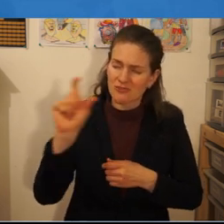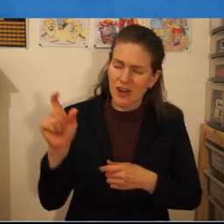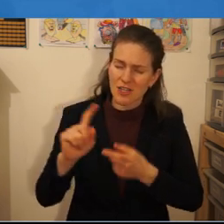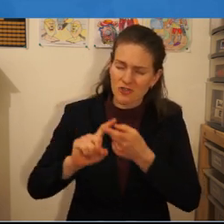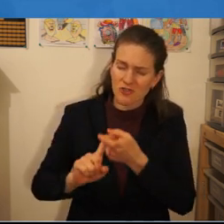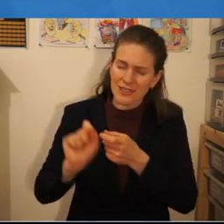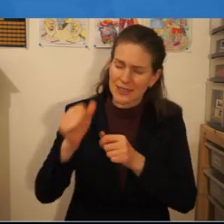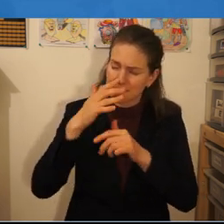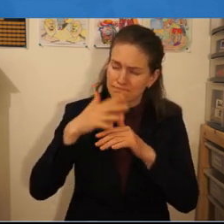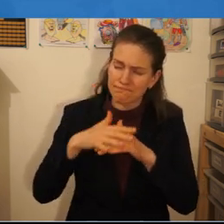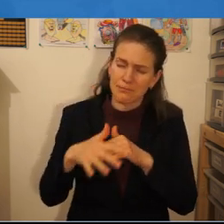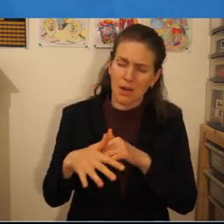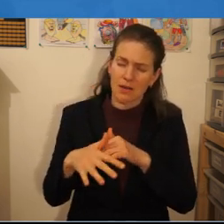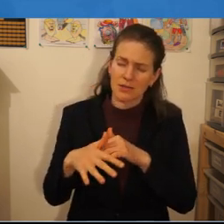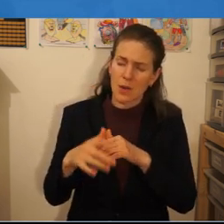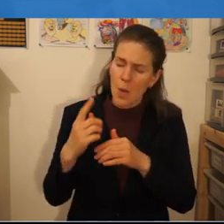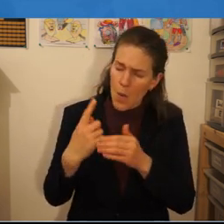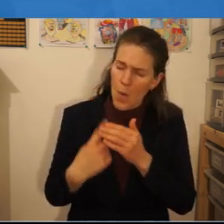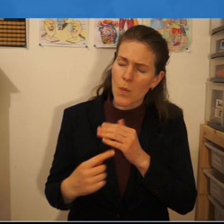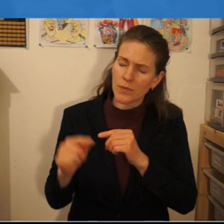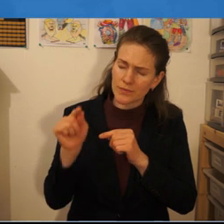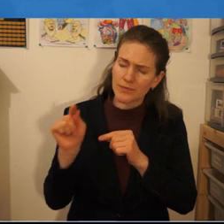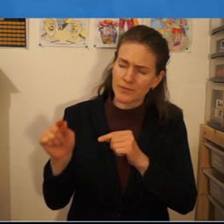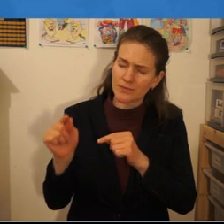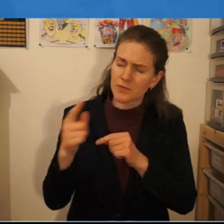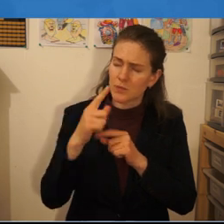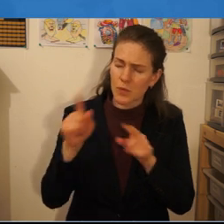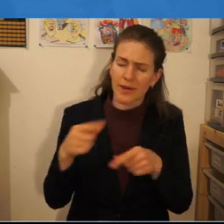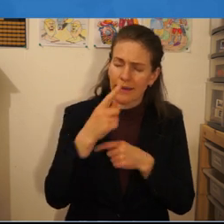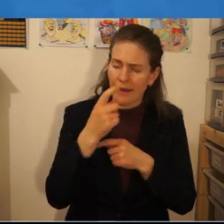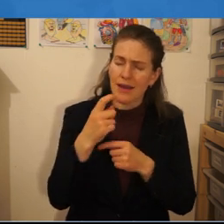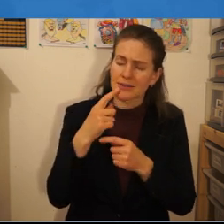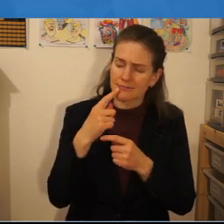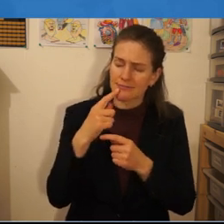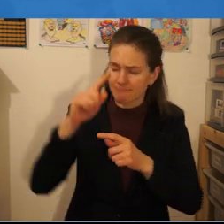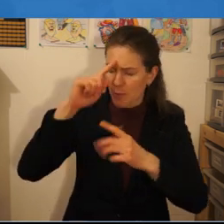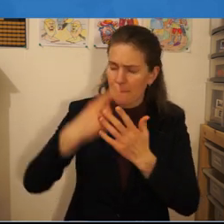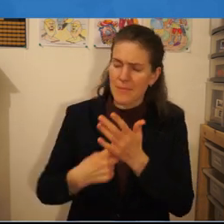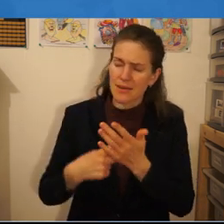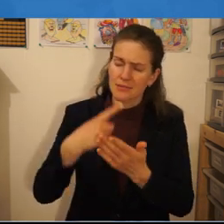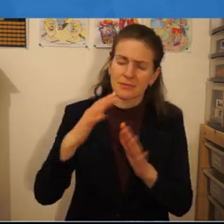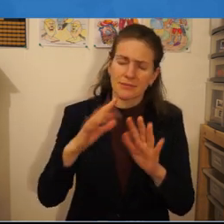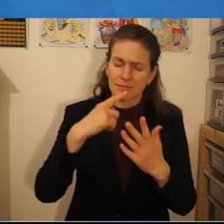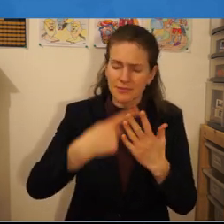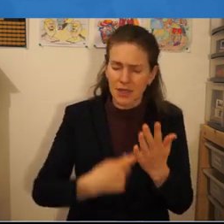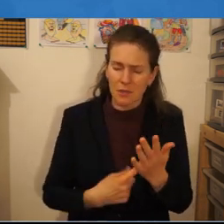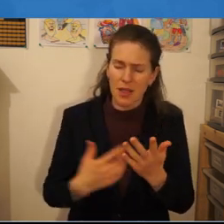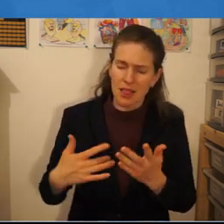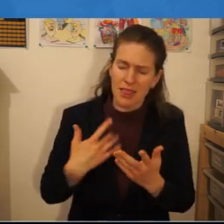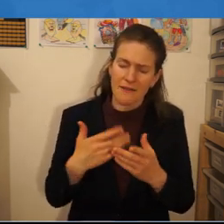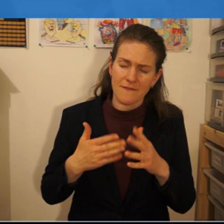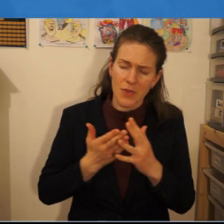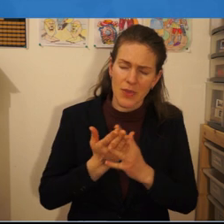his shed blood only then are we able to obey thy commandments and to live in them